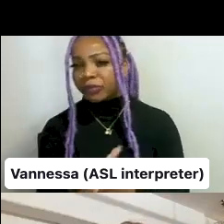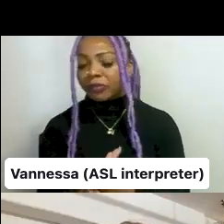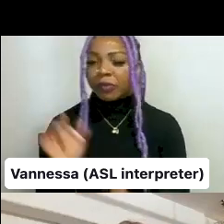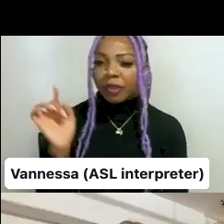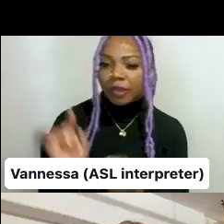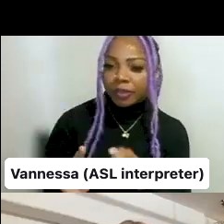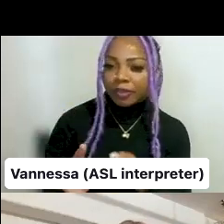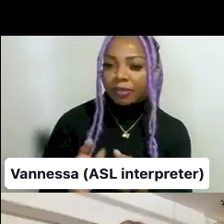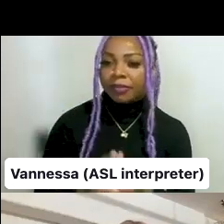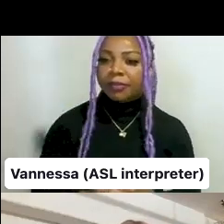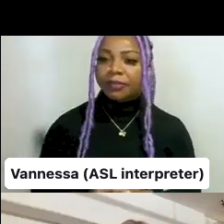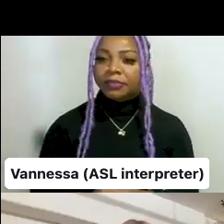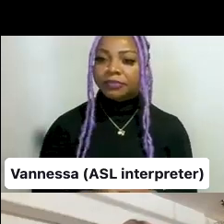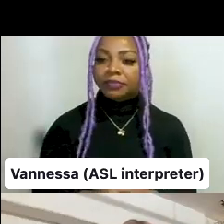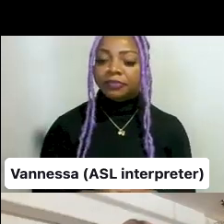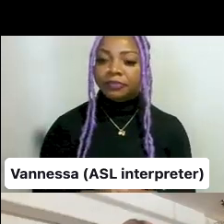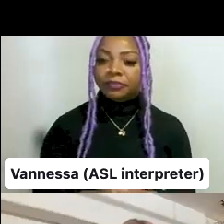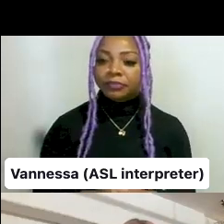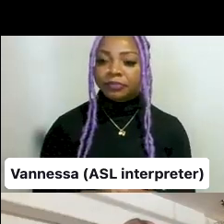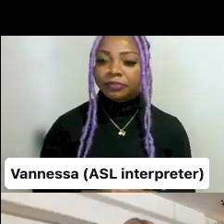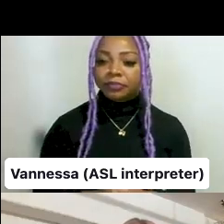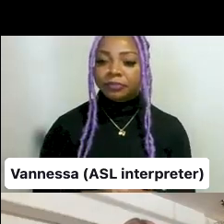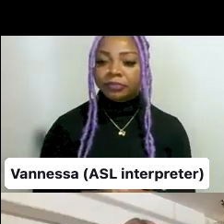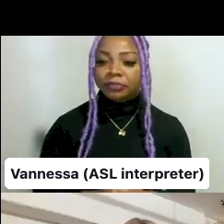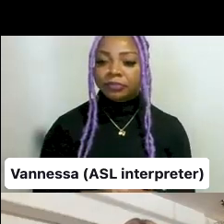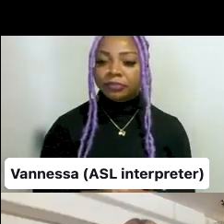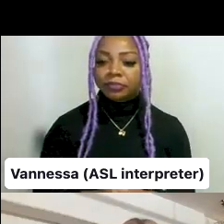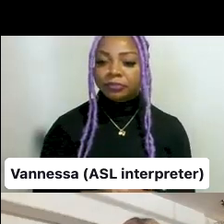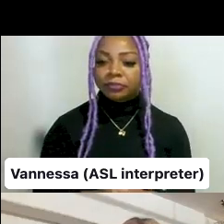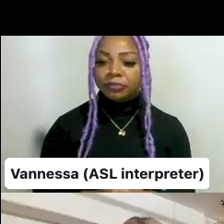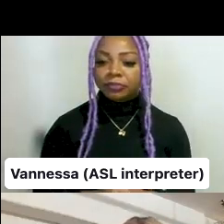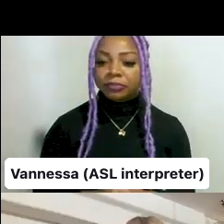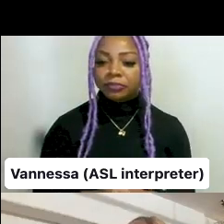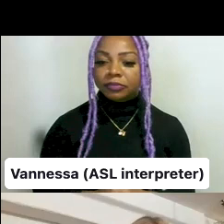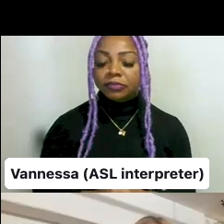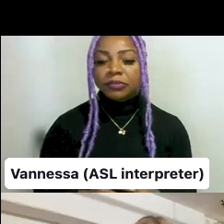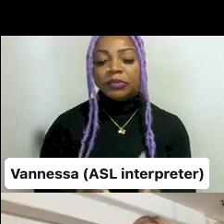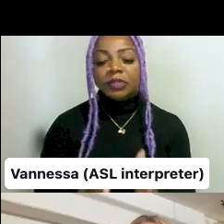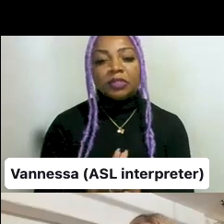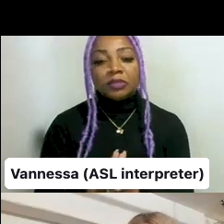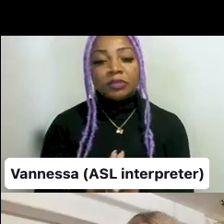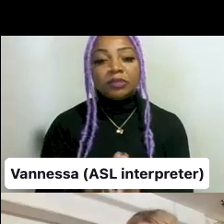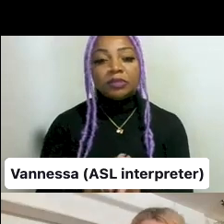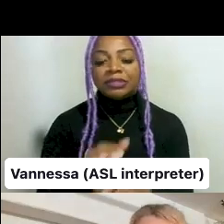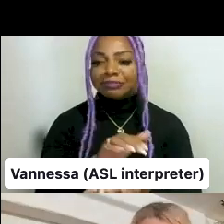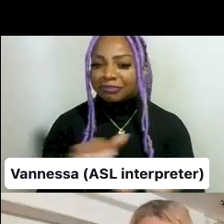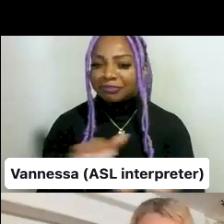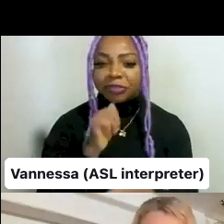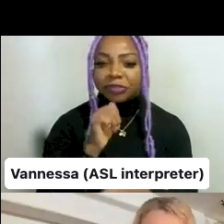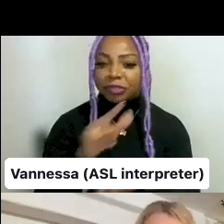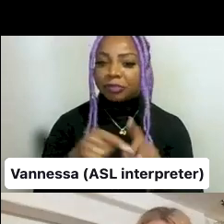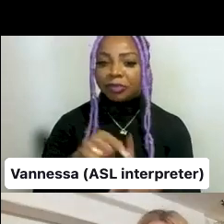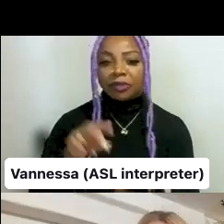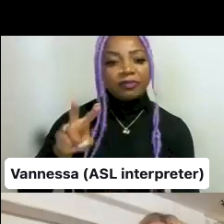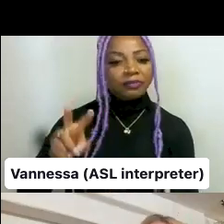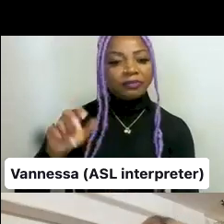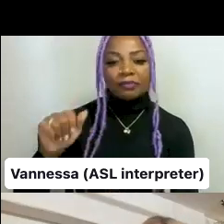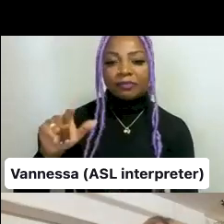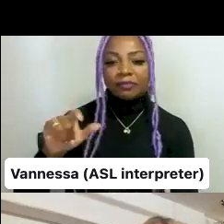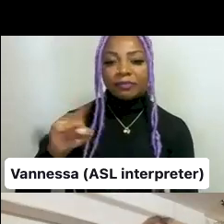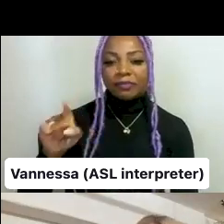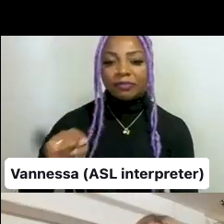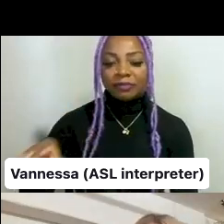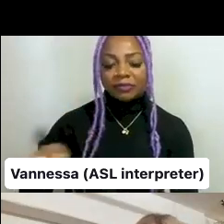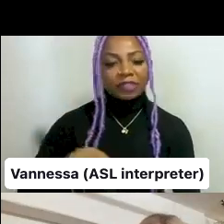um, and that's also what we ask people is like, don't make this about valise, but makes the, make this about book publishing